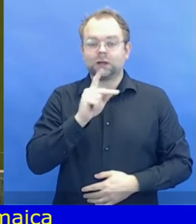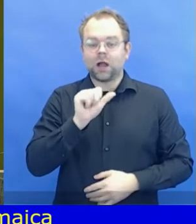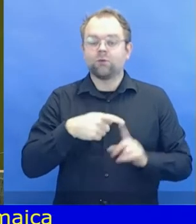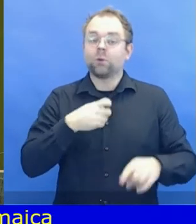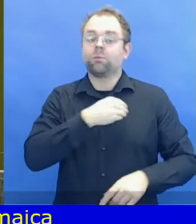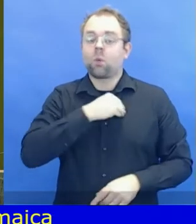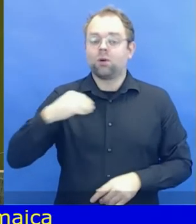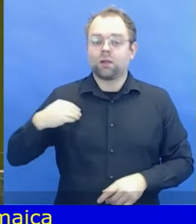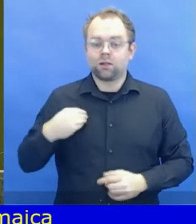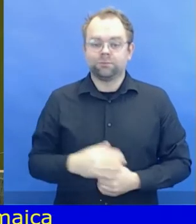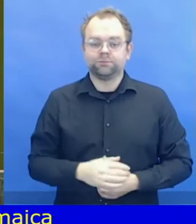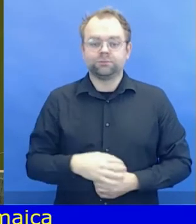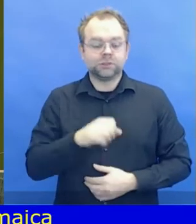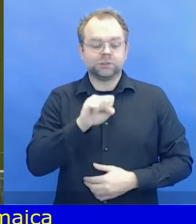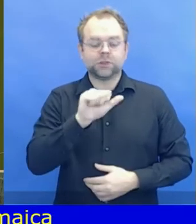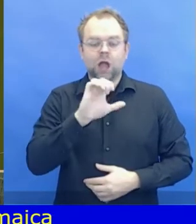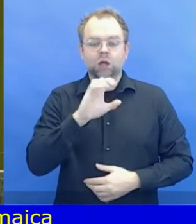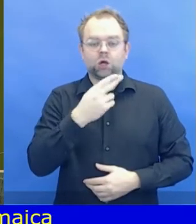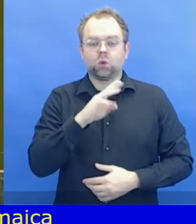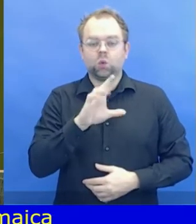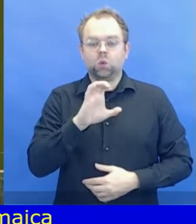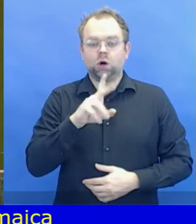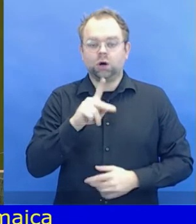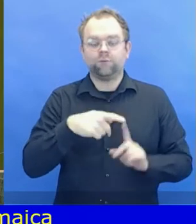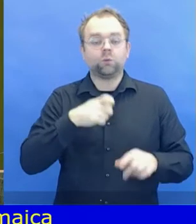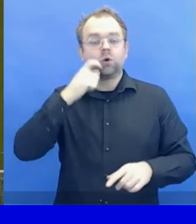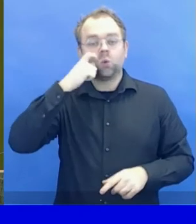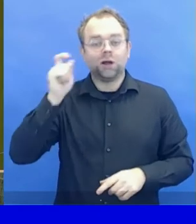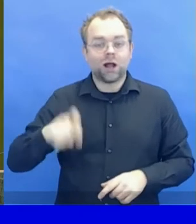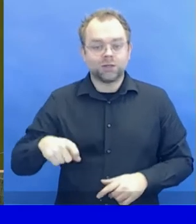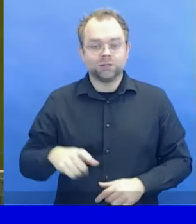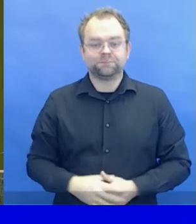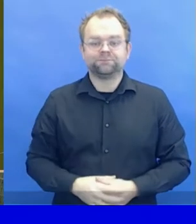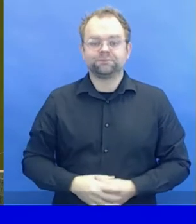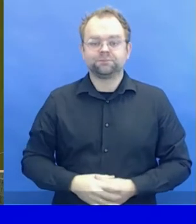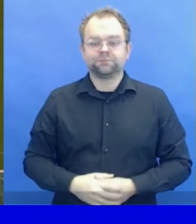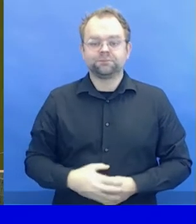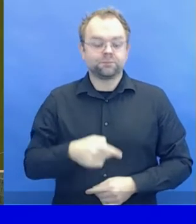Ms. Saovalak Tongyukai of Thailand,